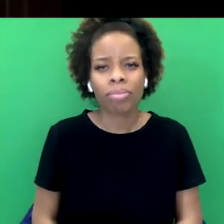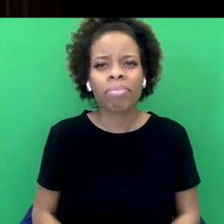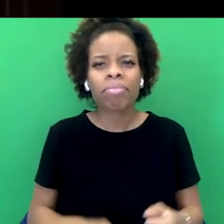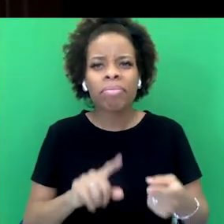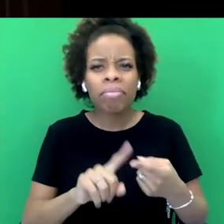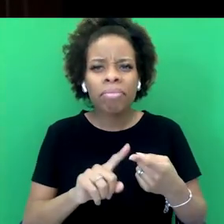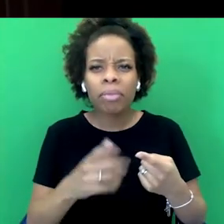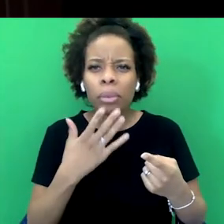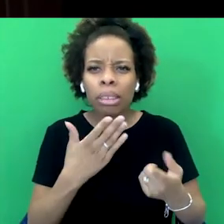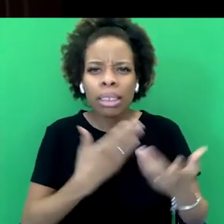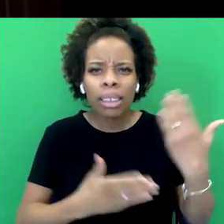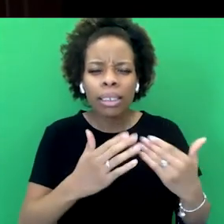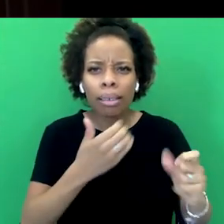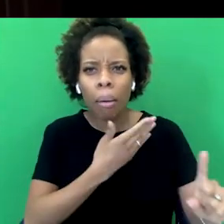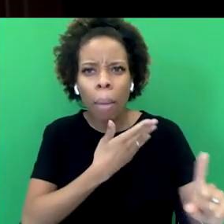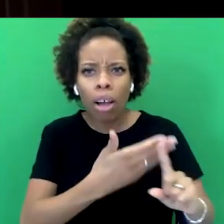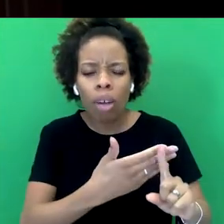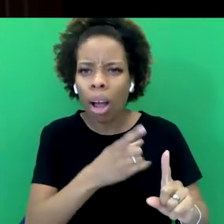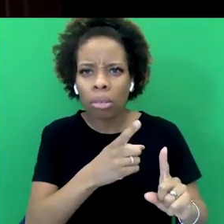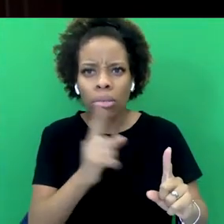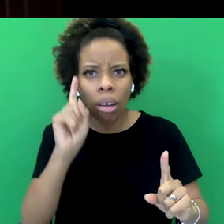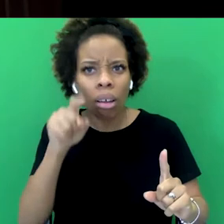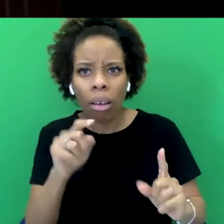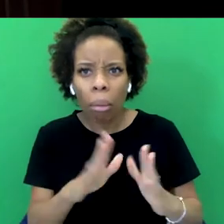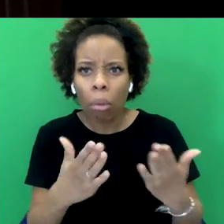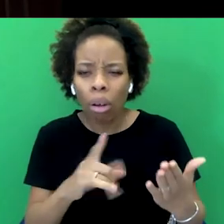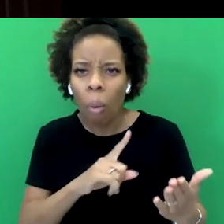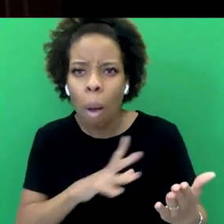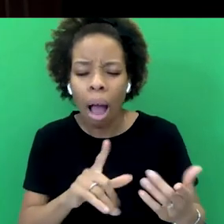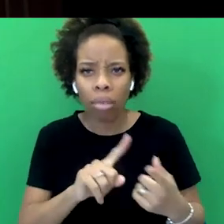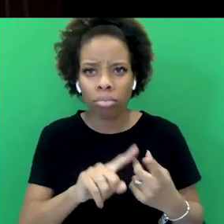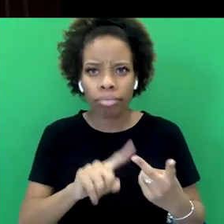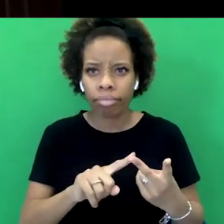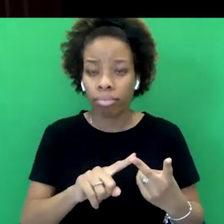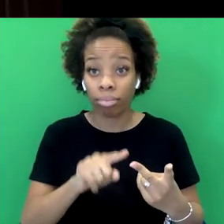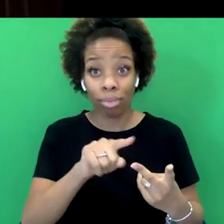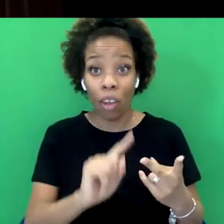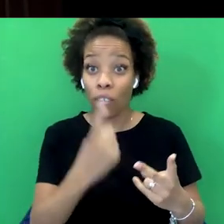if you'd let us know, why did you write this book? What was your thought process? It's your first nonfiction.